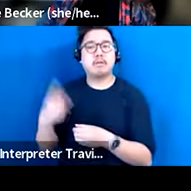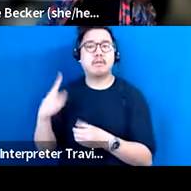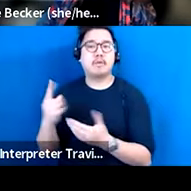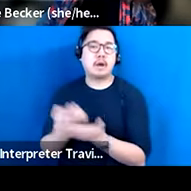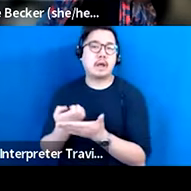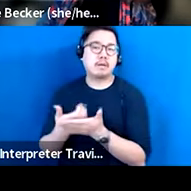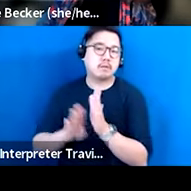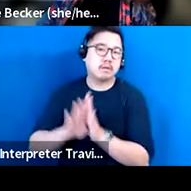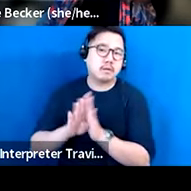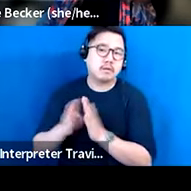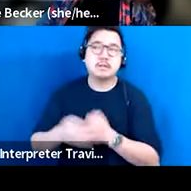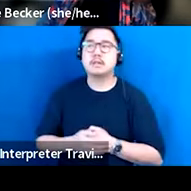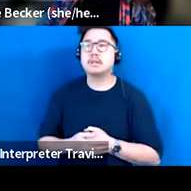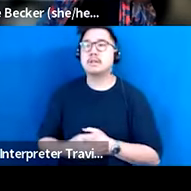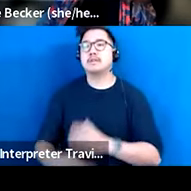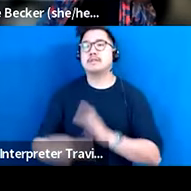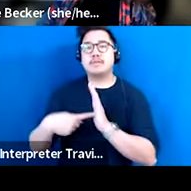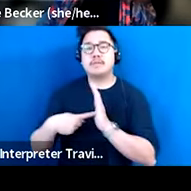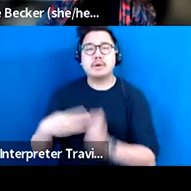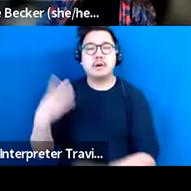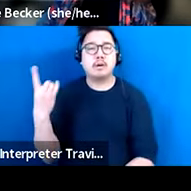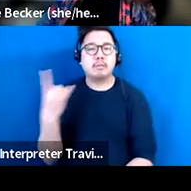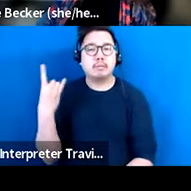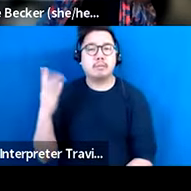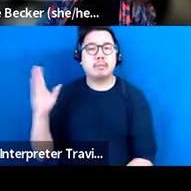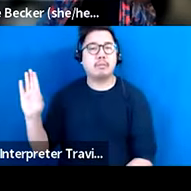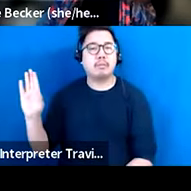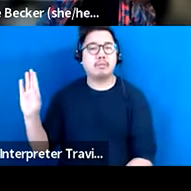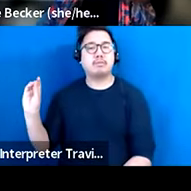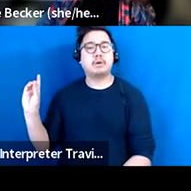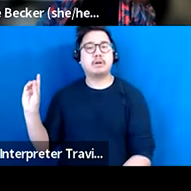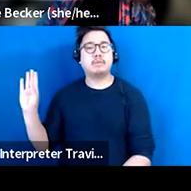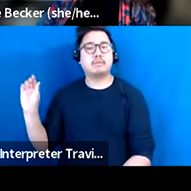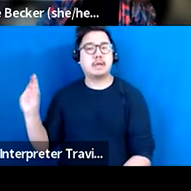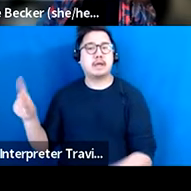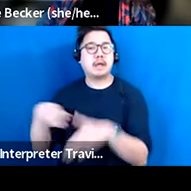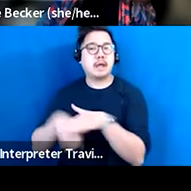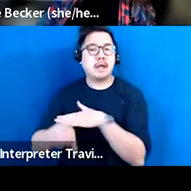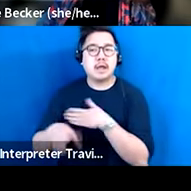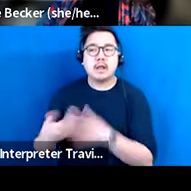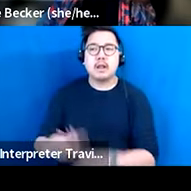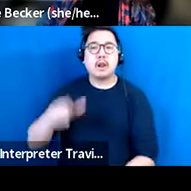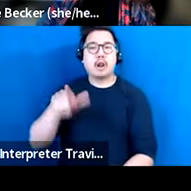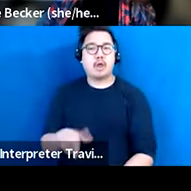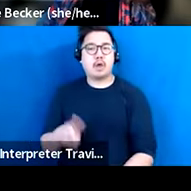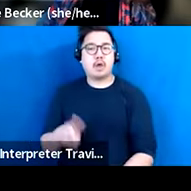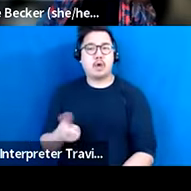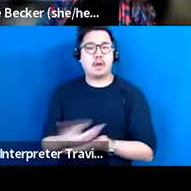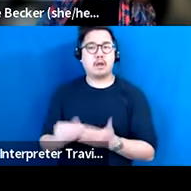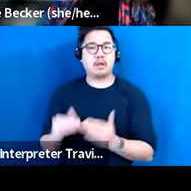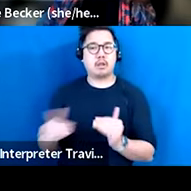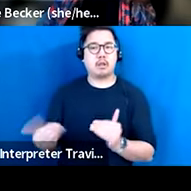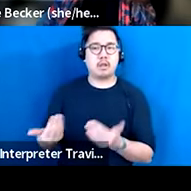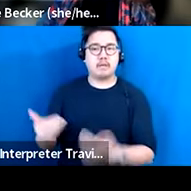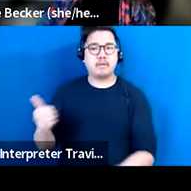So I'm talking about broadband access, middle and lower income housing and transportation access. We all